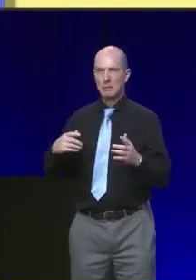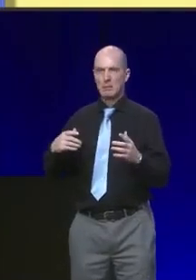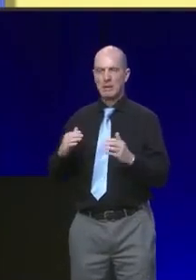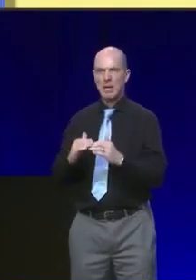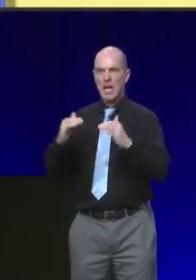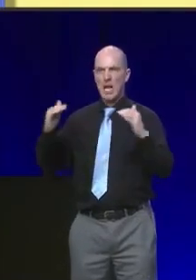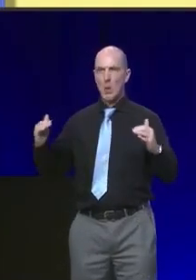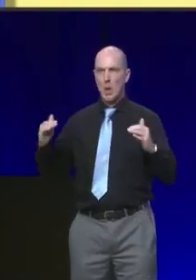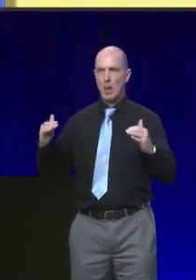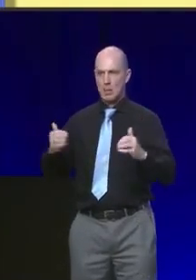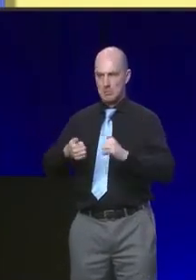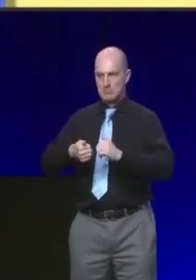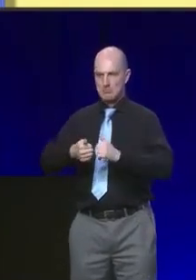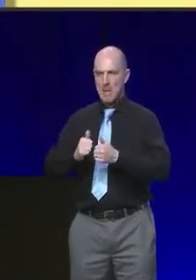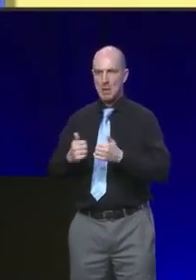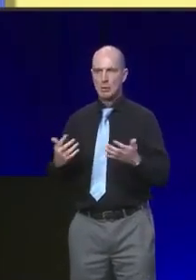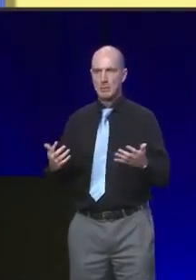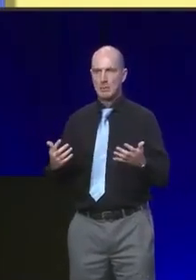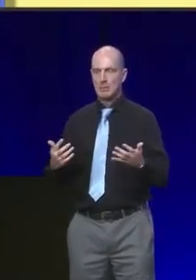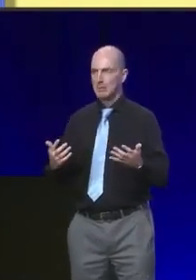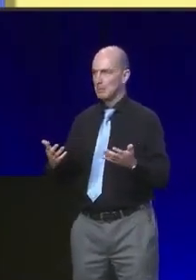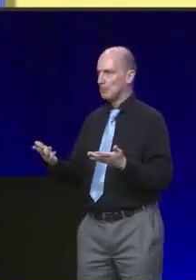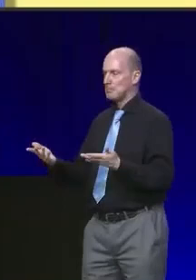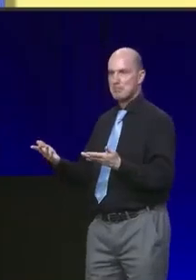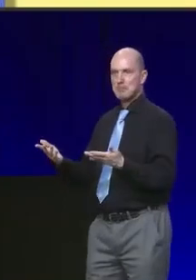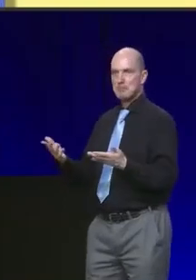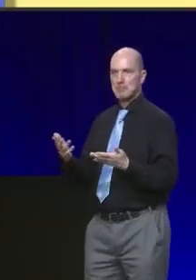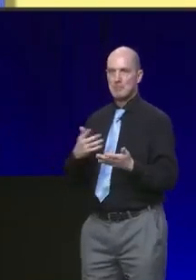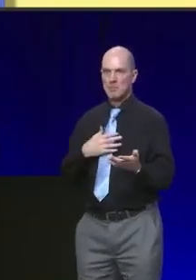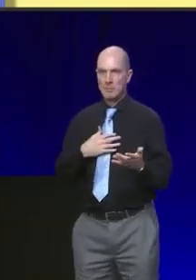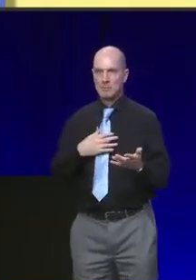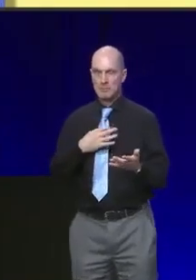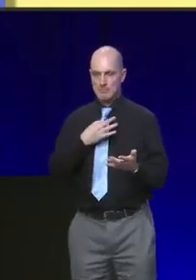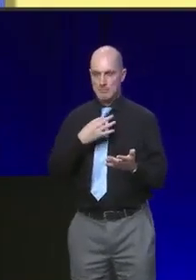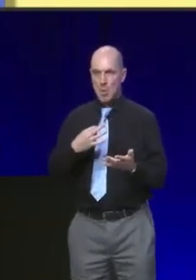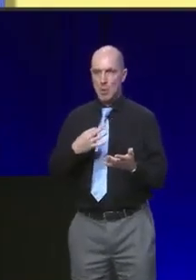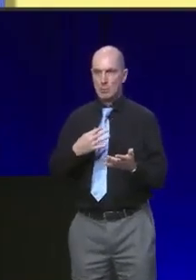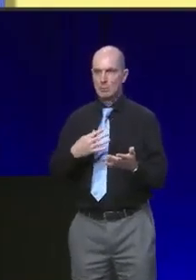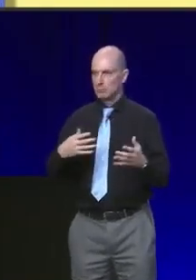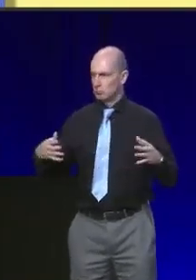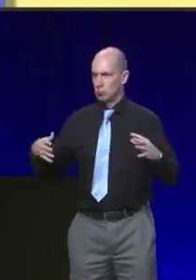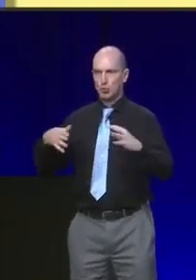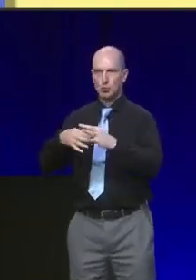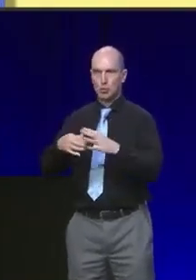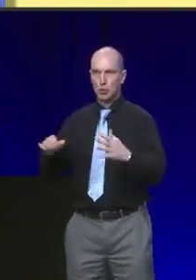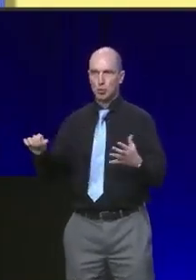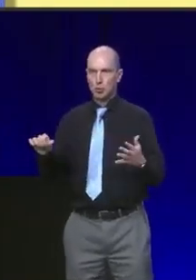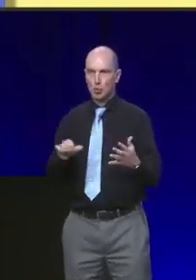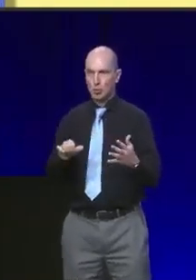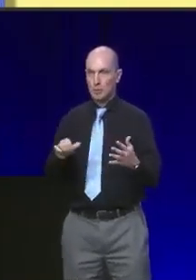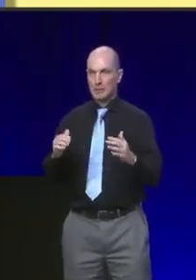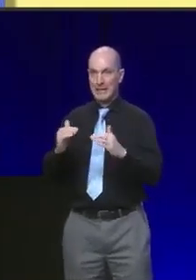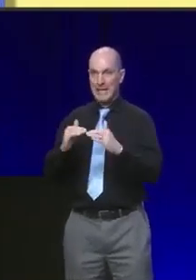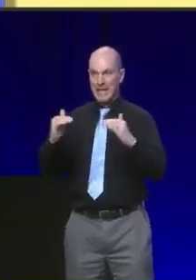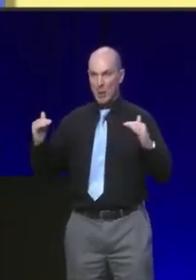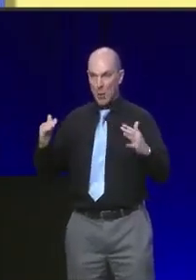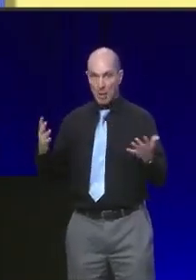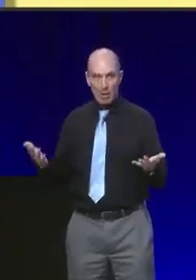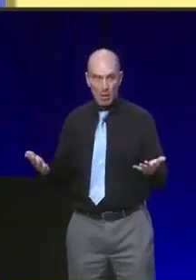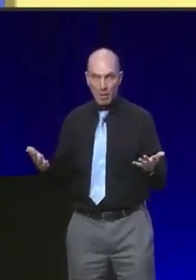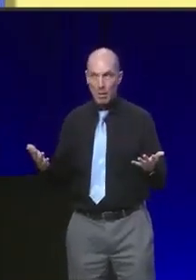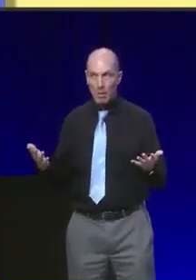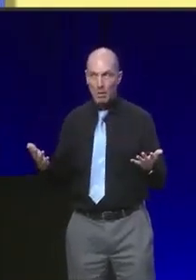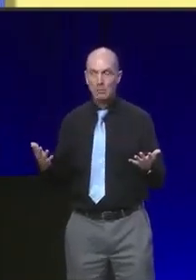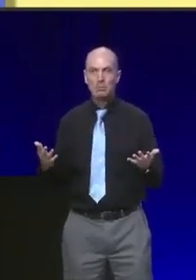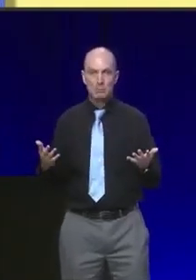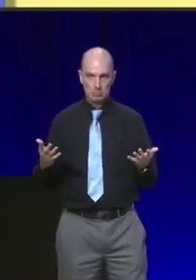partnership of nations and a voluntary union. I'll tell you what an equal partnership looks like. An independent